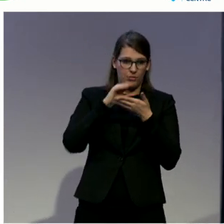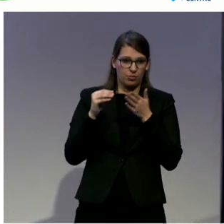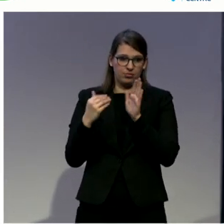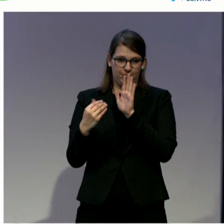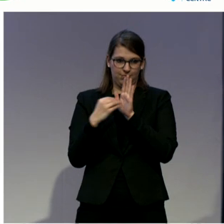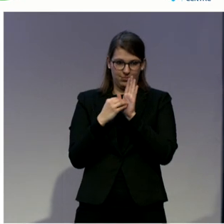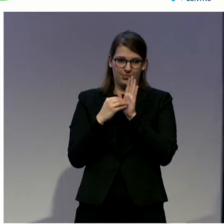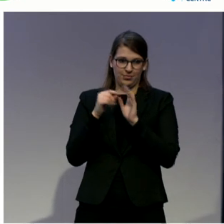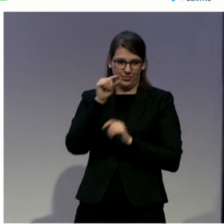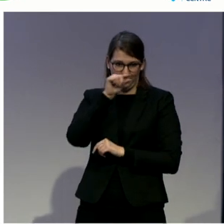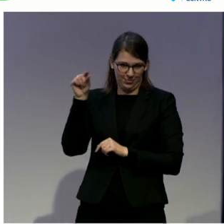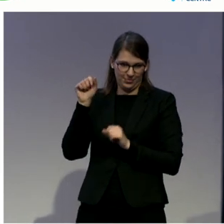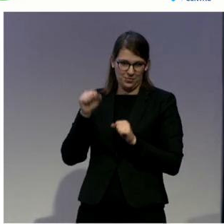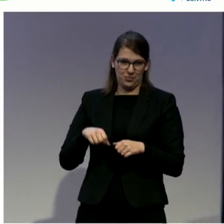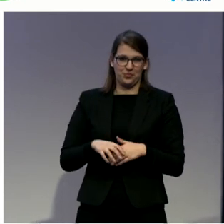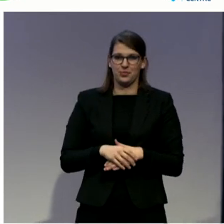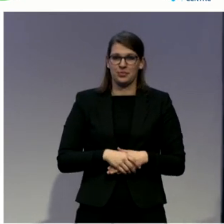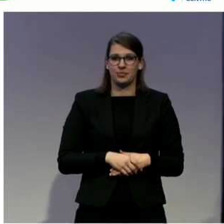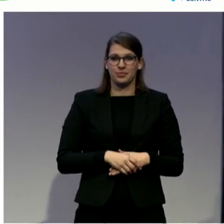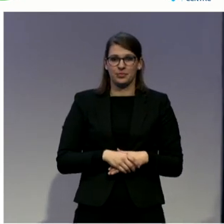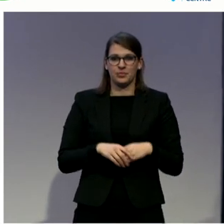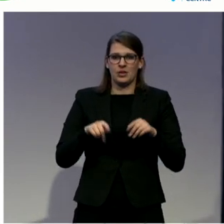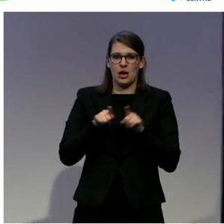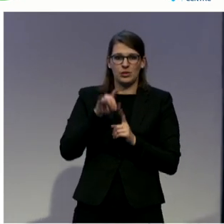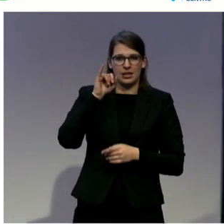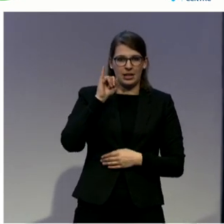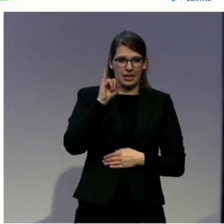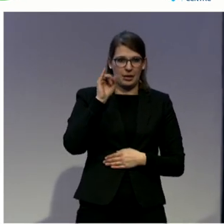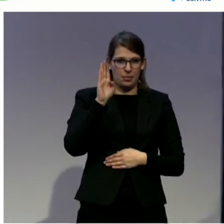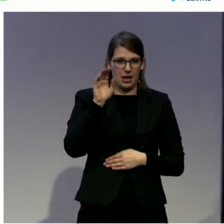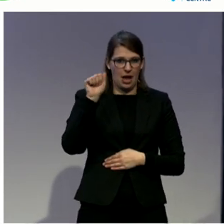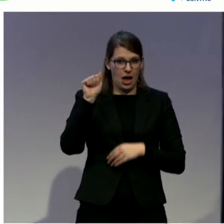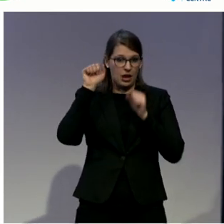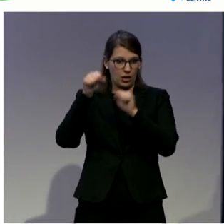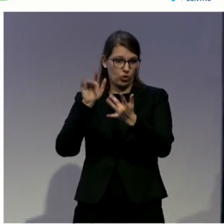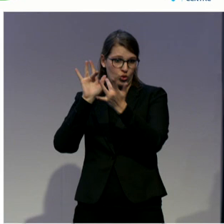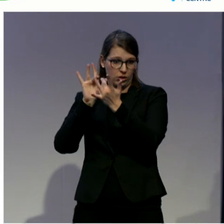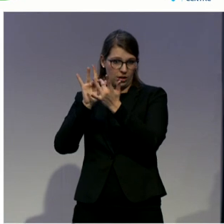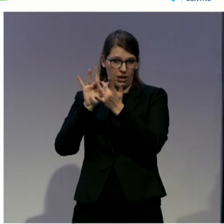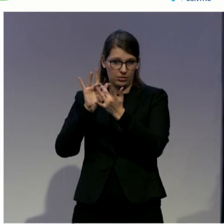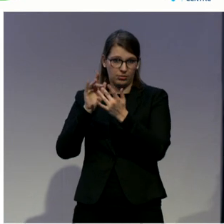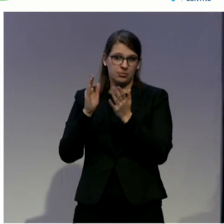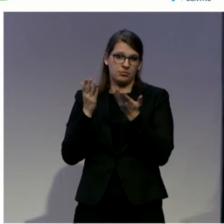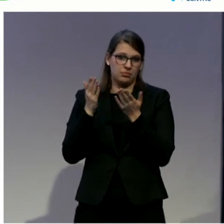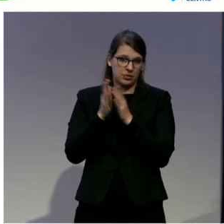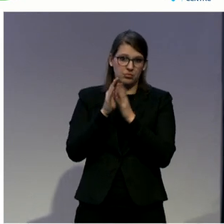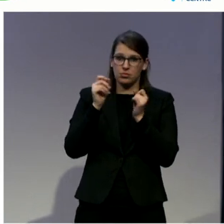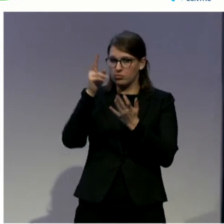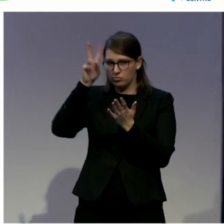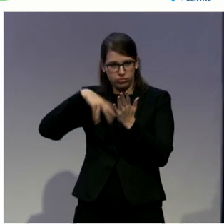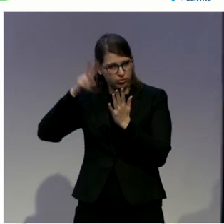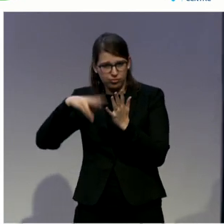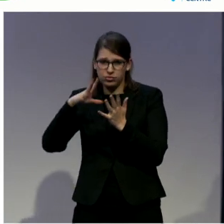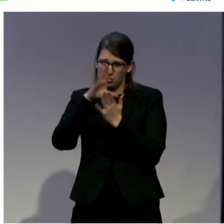for the IBA Access to Justice and Legal Aid Committee. Please do have a look at the report and please do share it